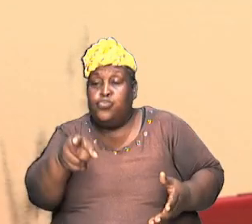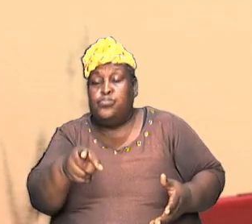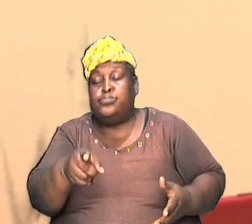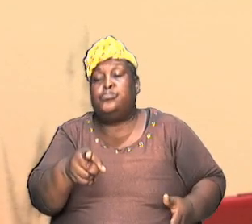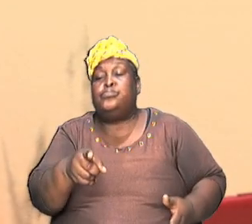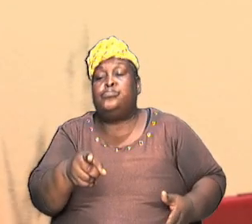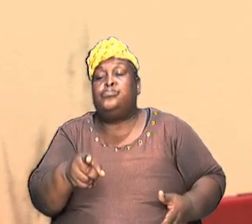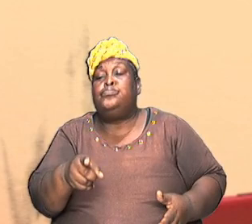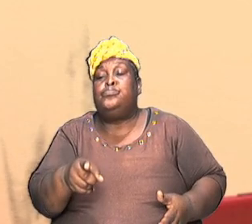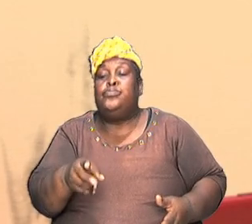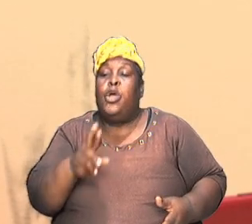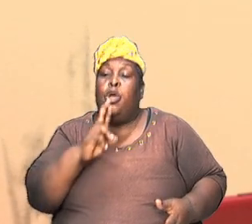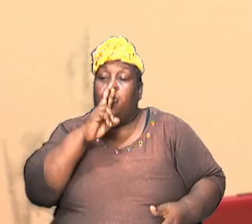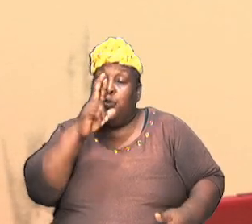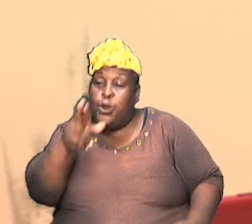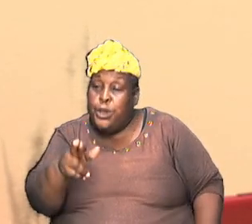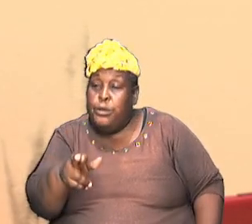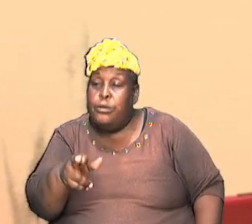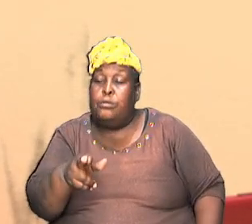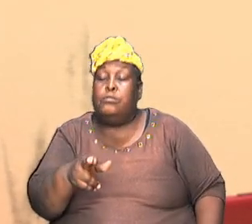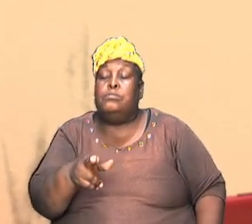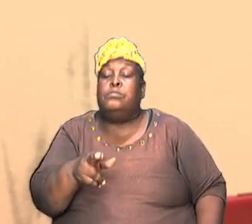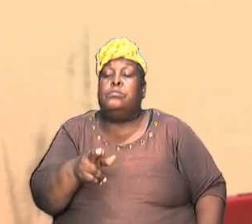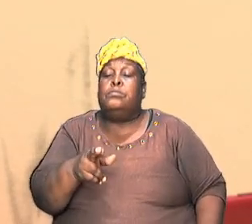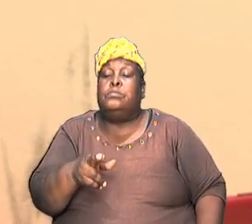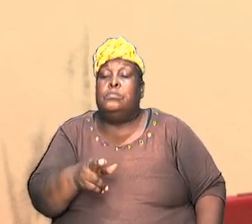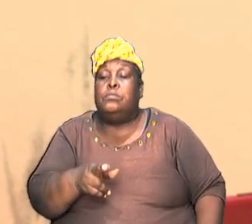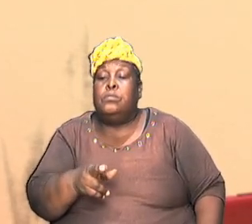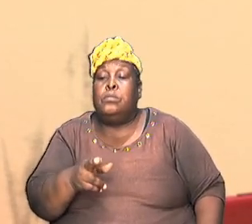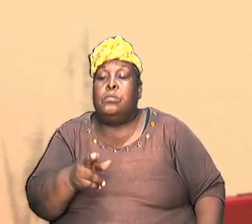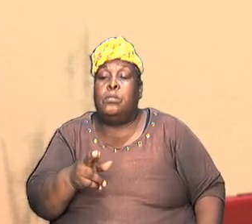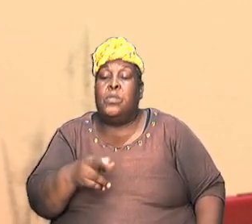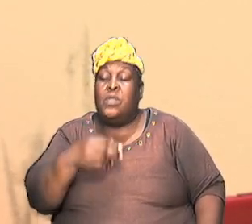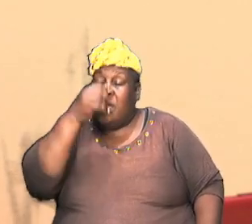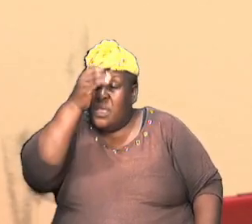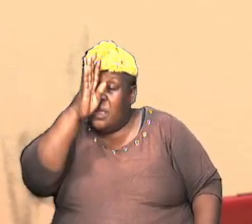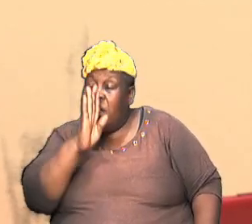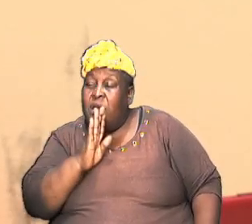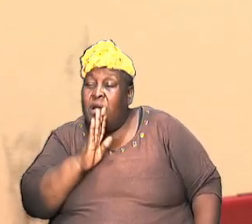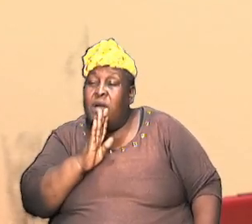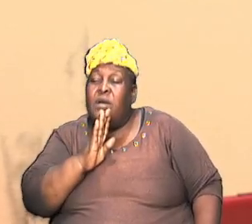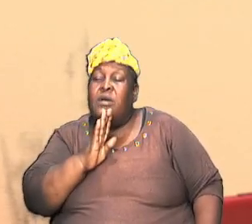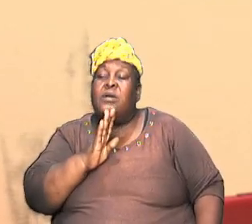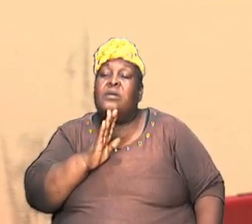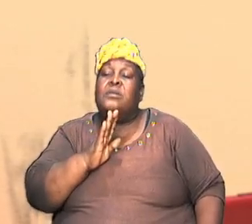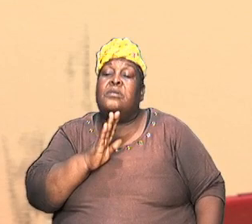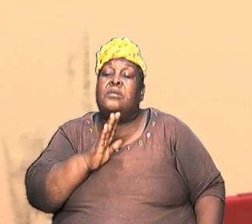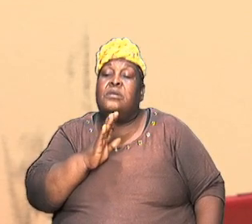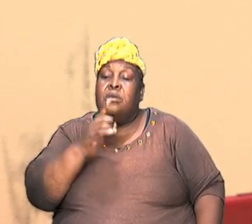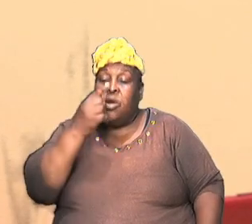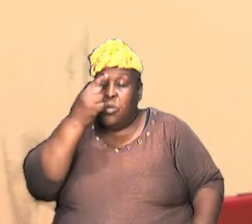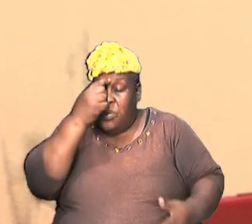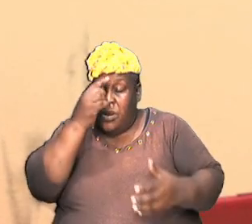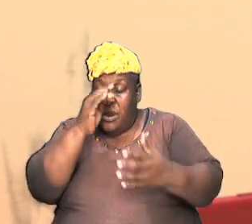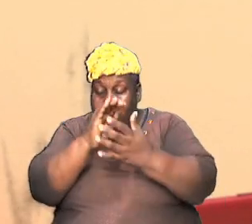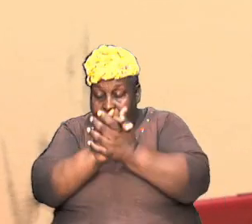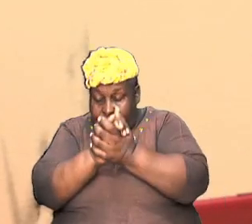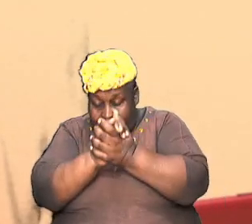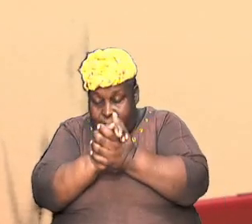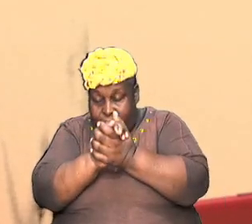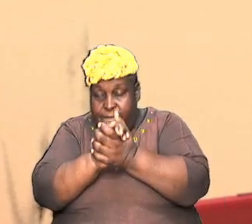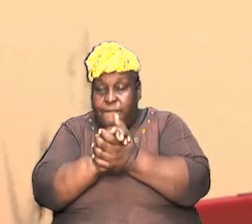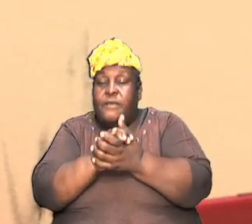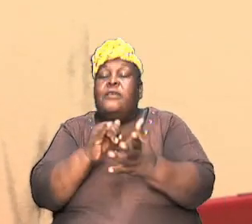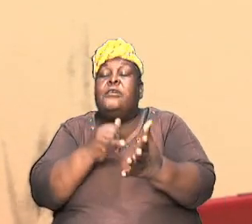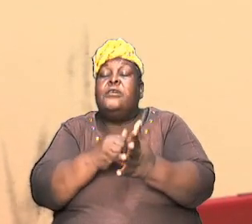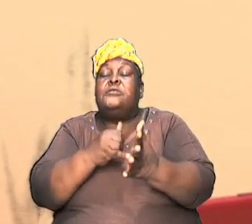and they are real and where it is that God did believe it, saints of the most